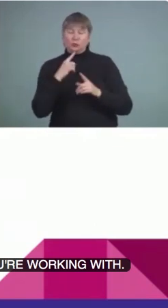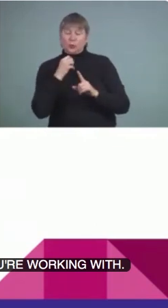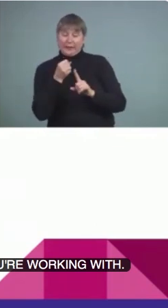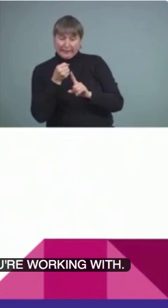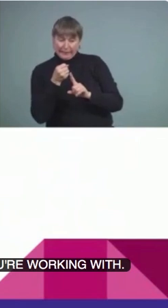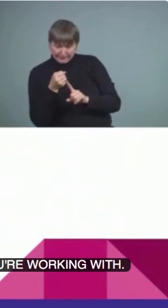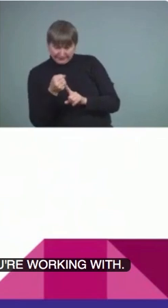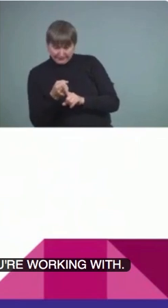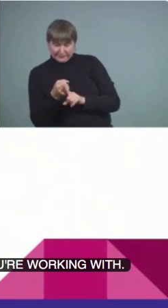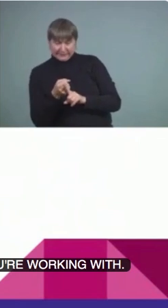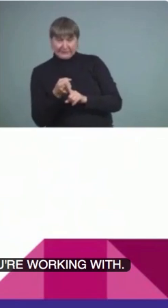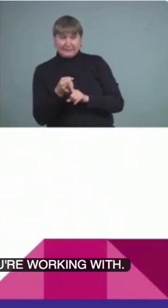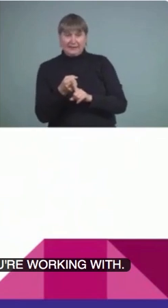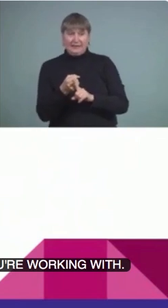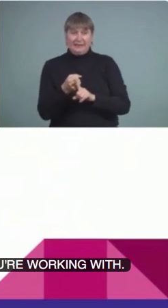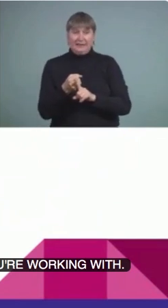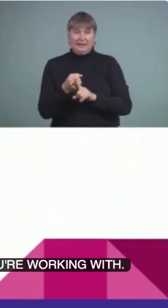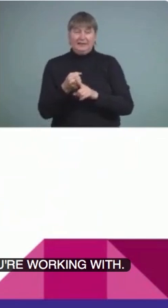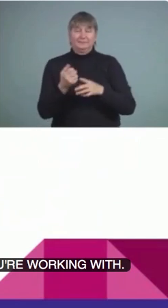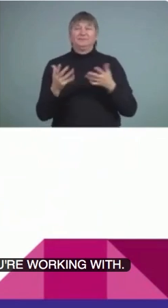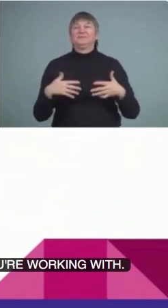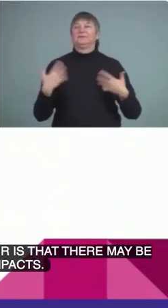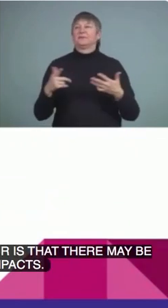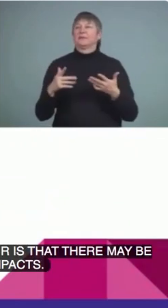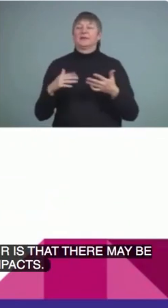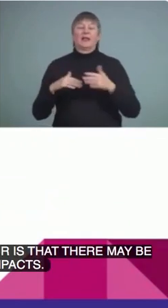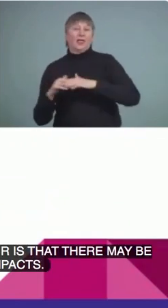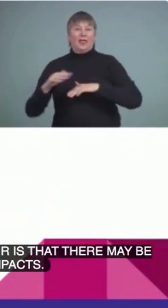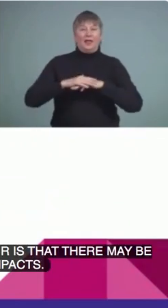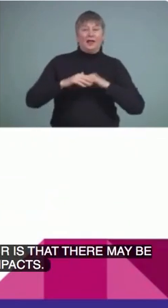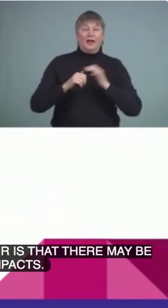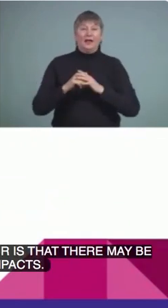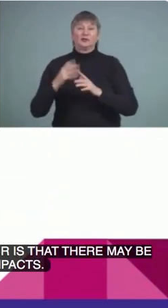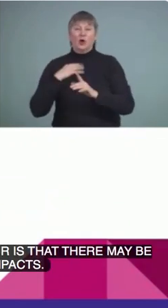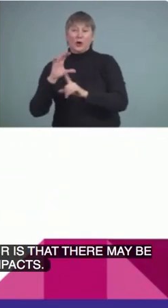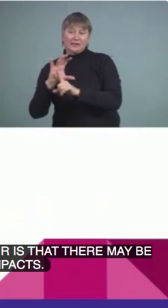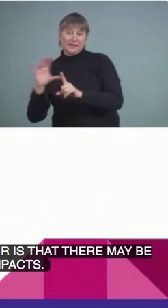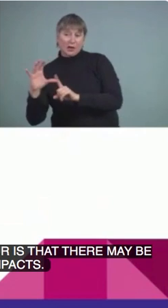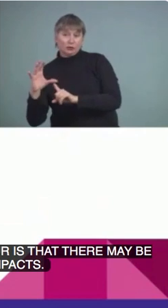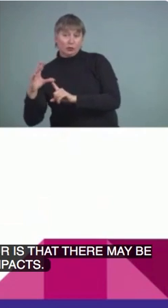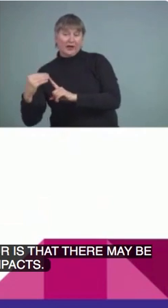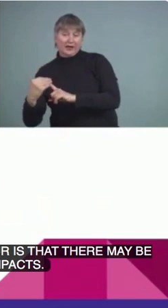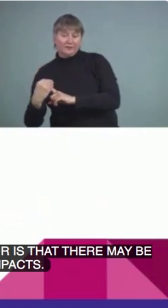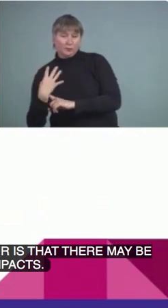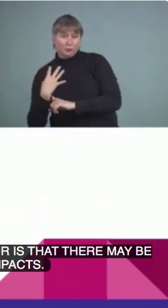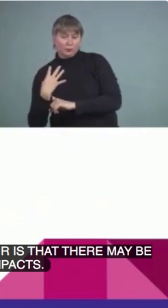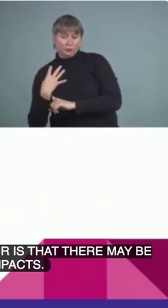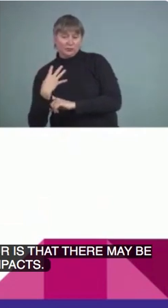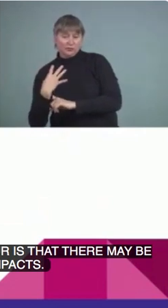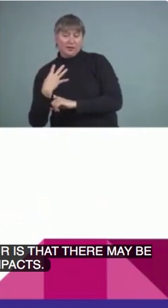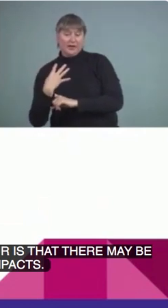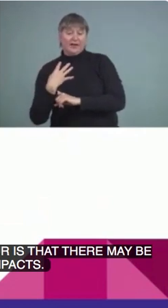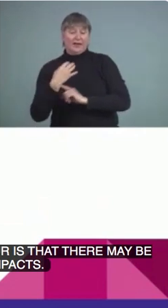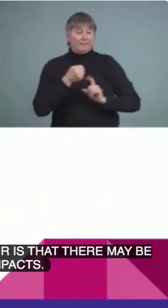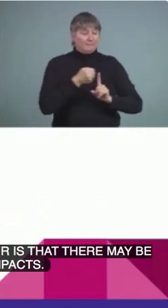upon the other impacts. So, how cultural influences can affect access to language.